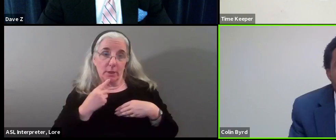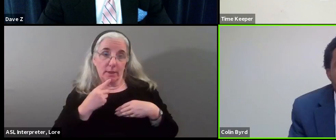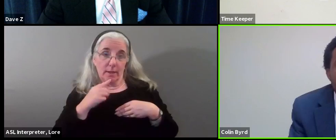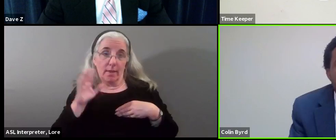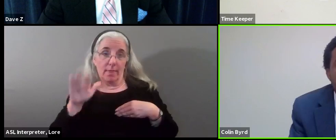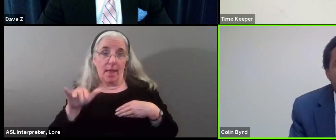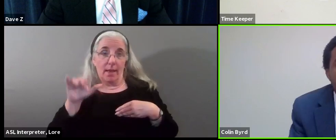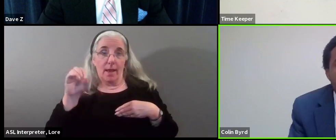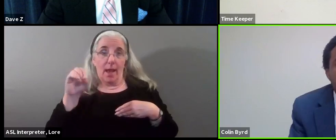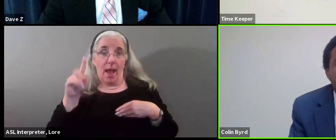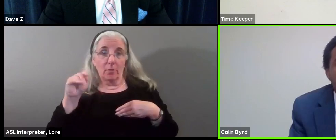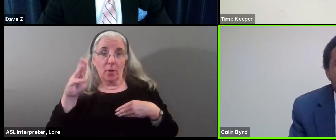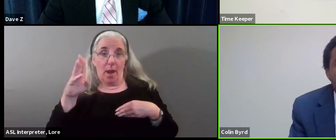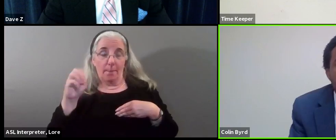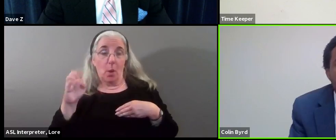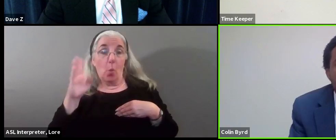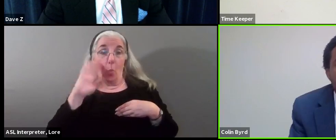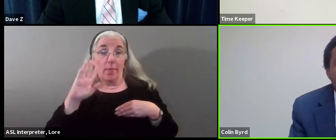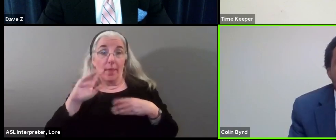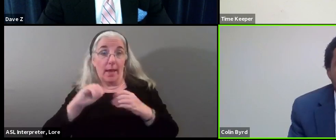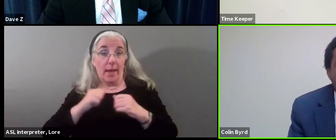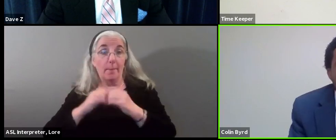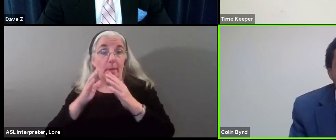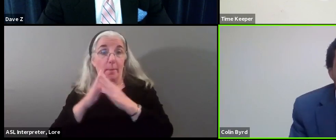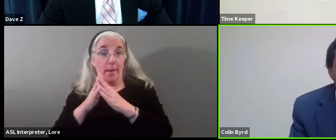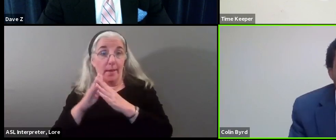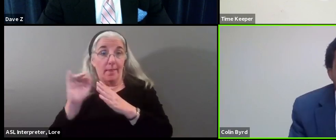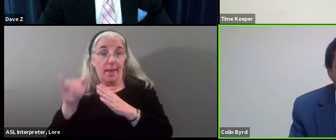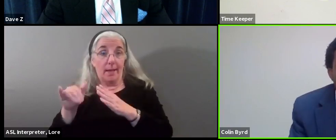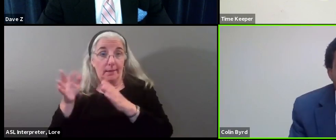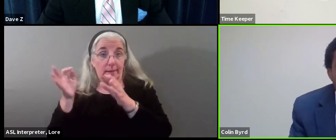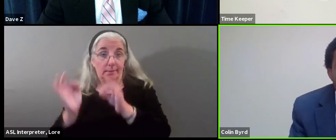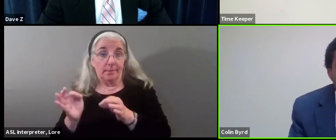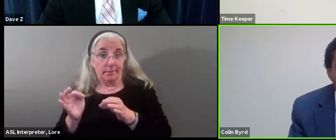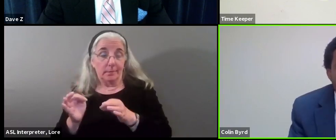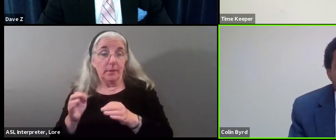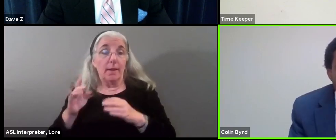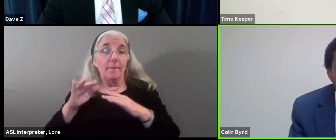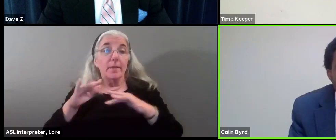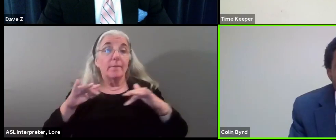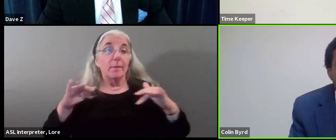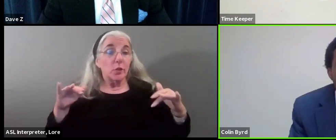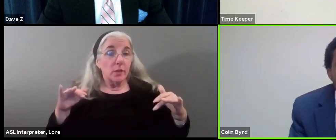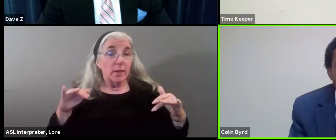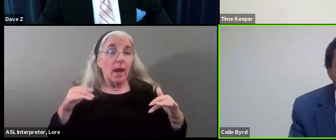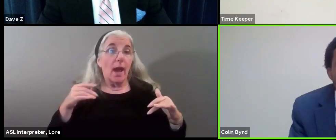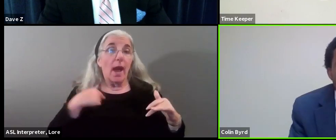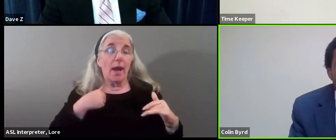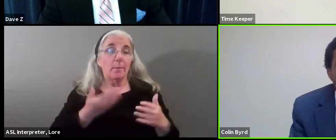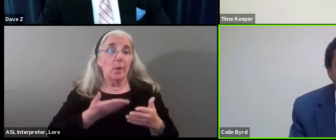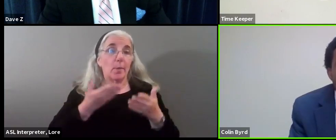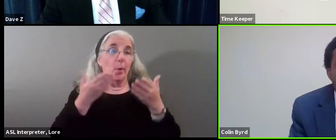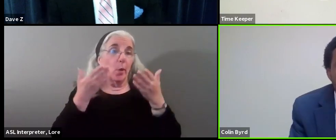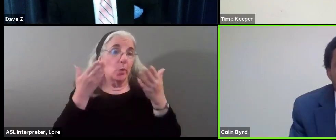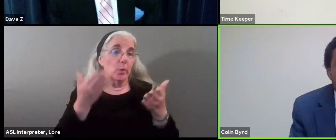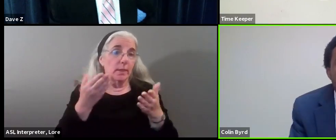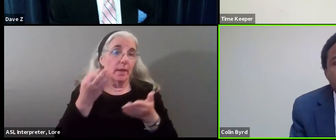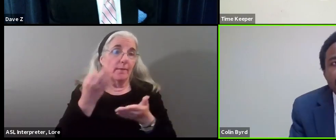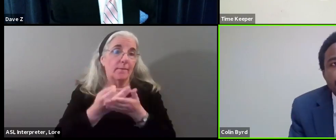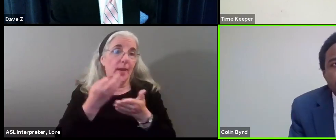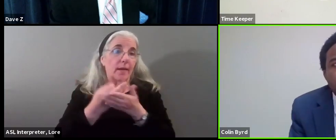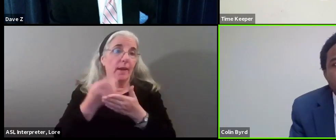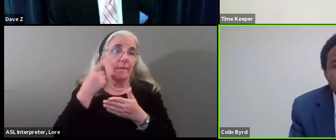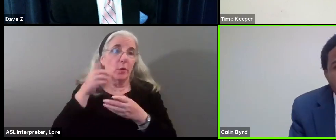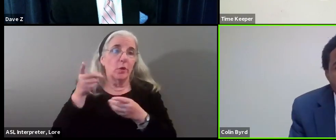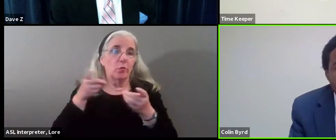to implement and act upon it? And then as far as diversity and equity, I, I proposed funding for a director of diversity, equity, inclusion for the budget